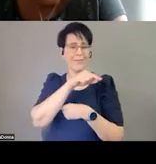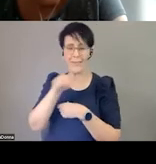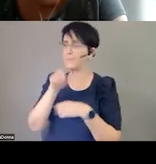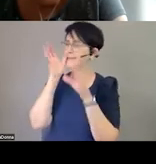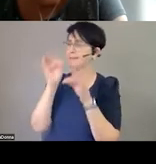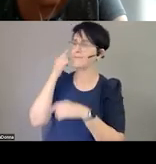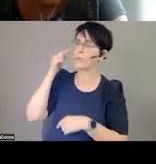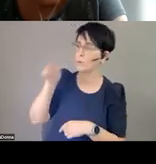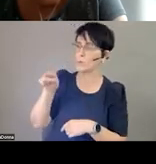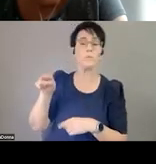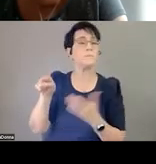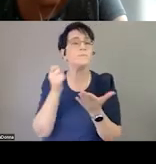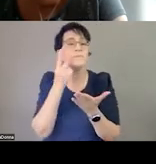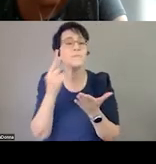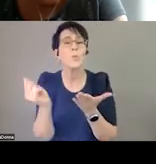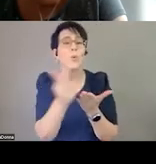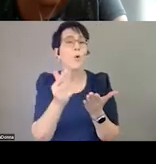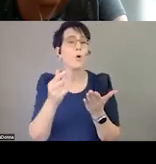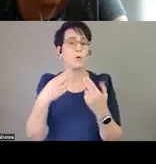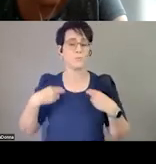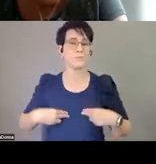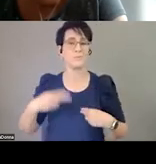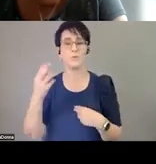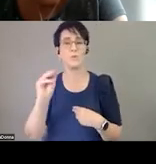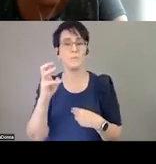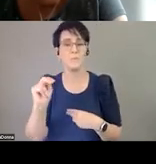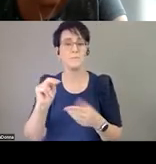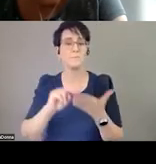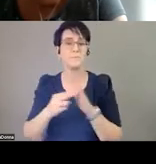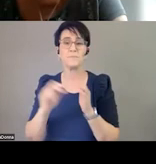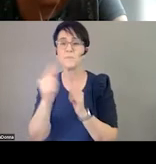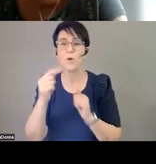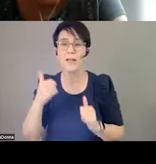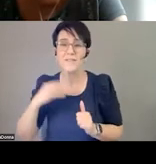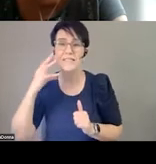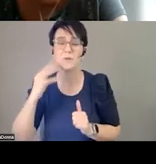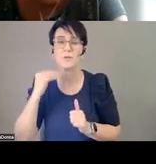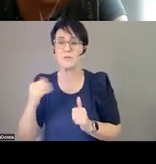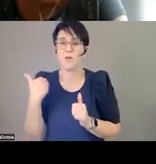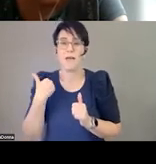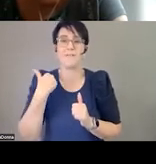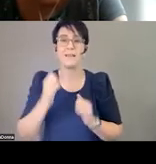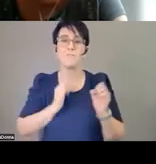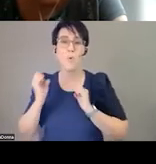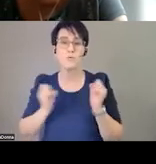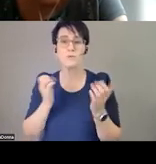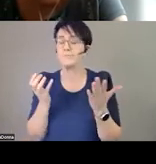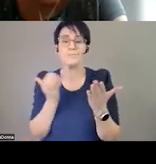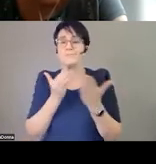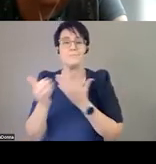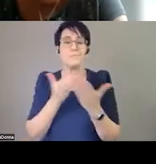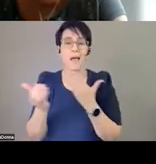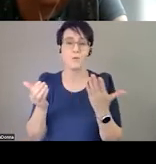after all, we're all human. We're part of a spectrum of emotional experiences. We all have them, whether it's a complete